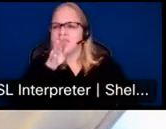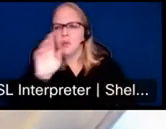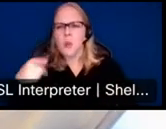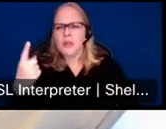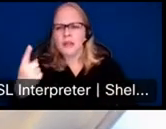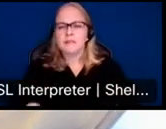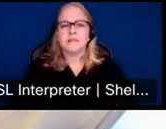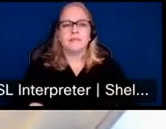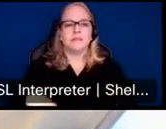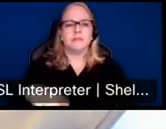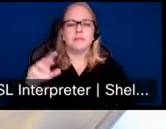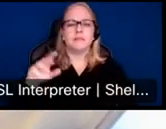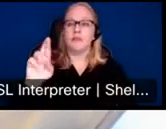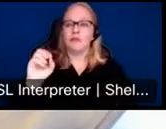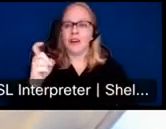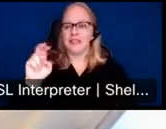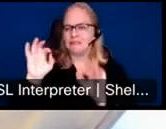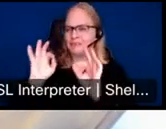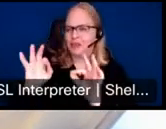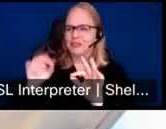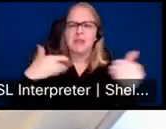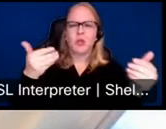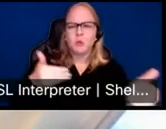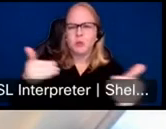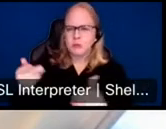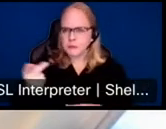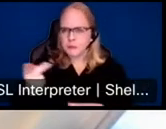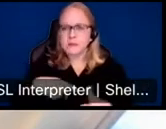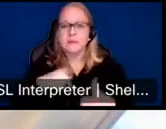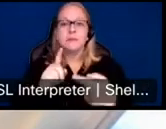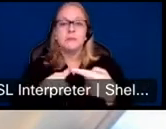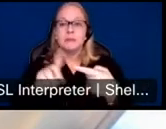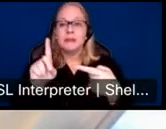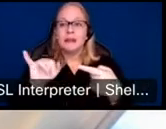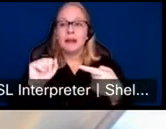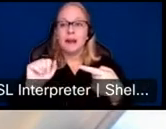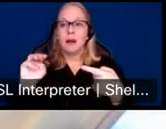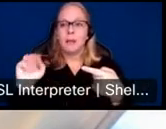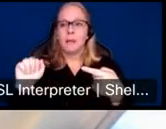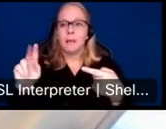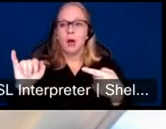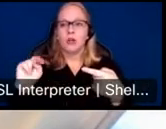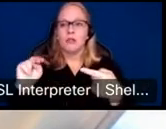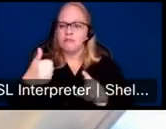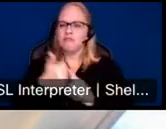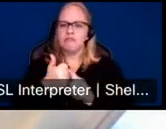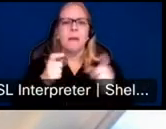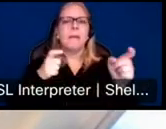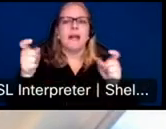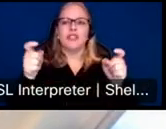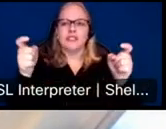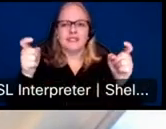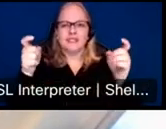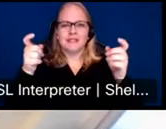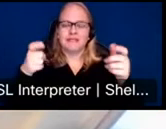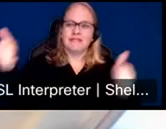introduce these two individuals. So Dia Martin is a managing director. She's been with DFC for a good long period. I won't